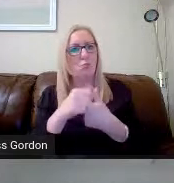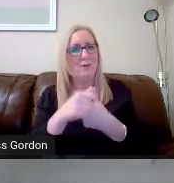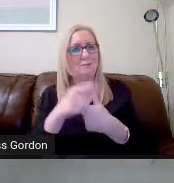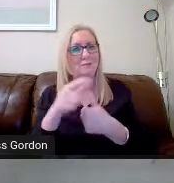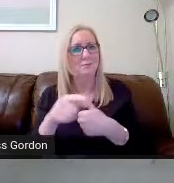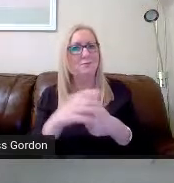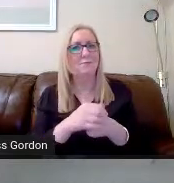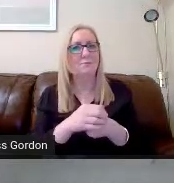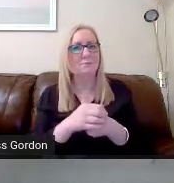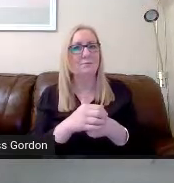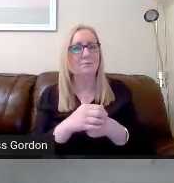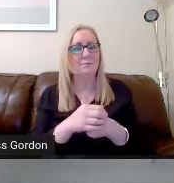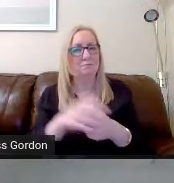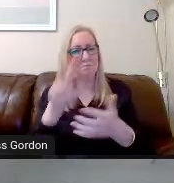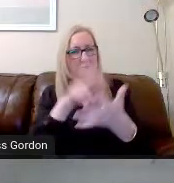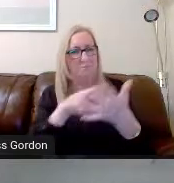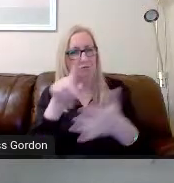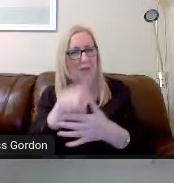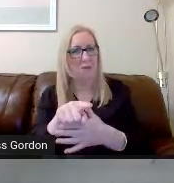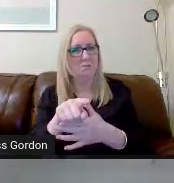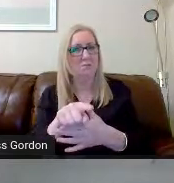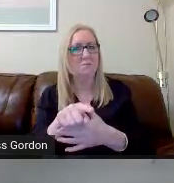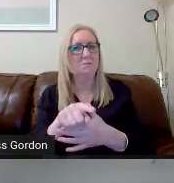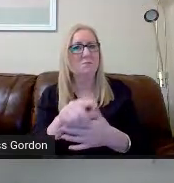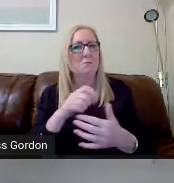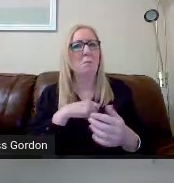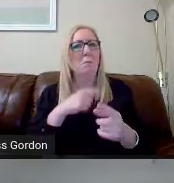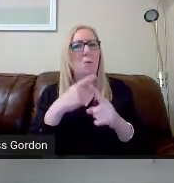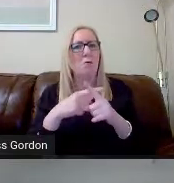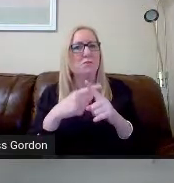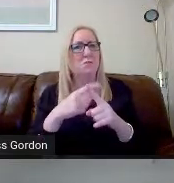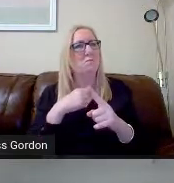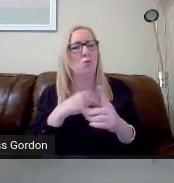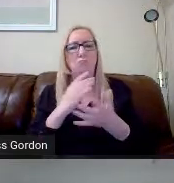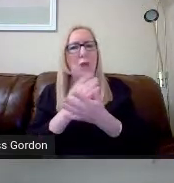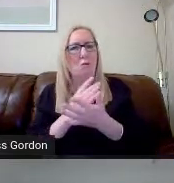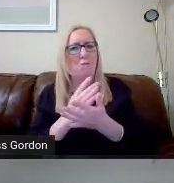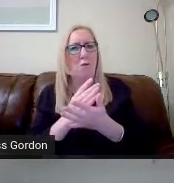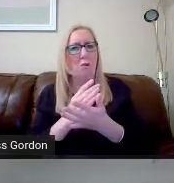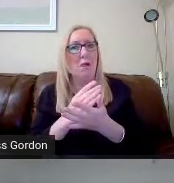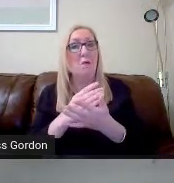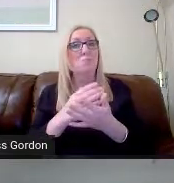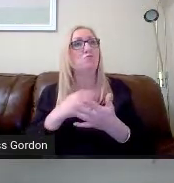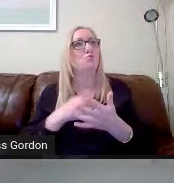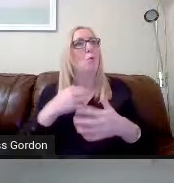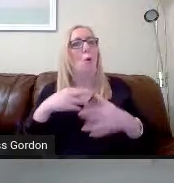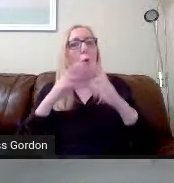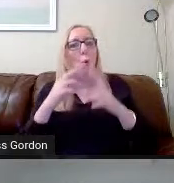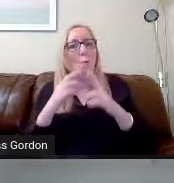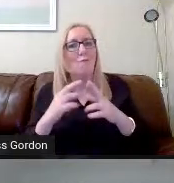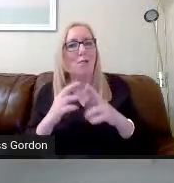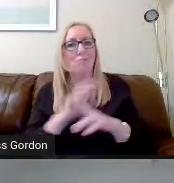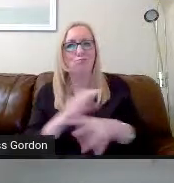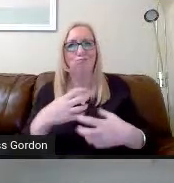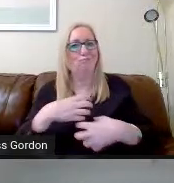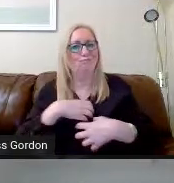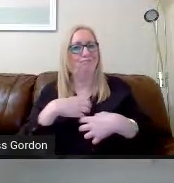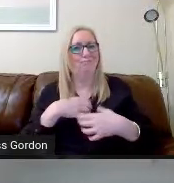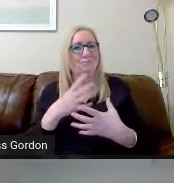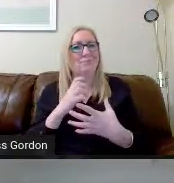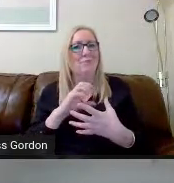I am too positive to be doubtful, too optimistic to be fearful, and too determined to be defeated.